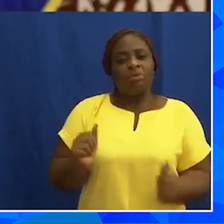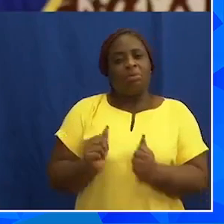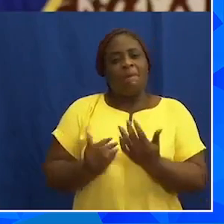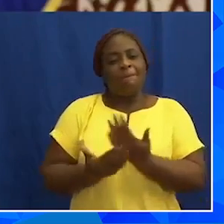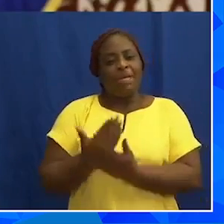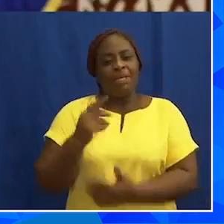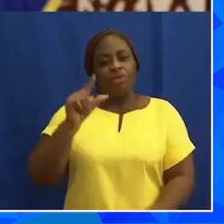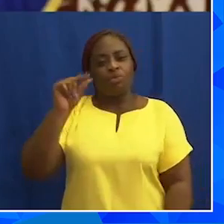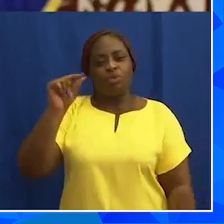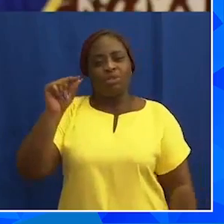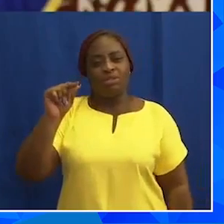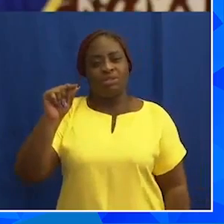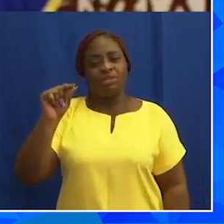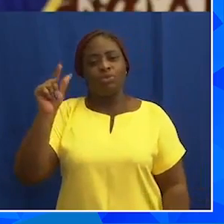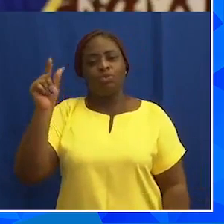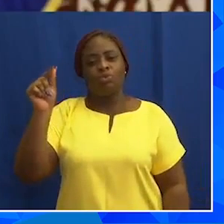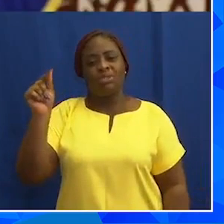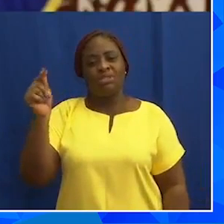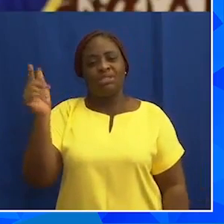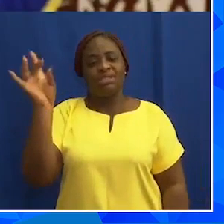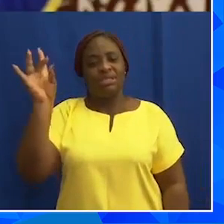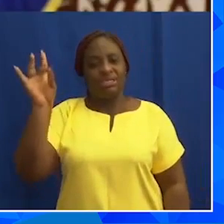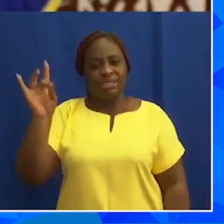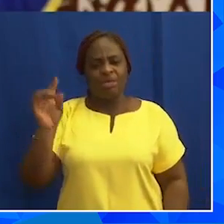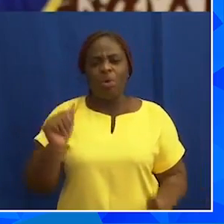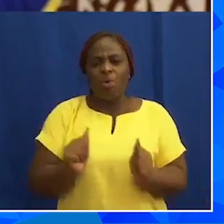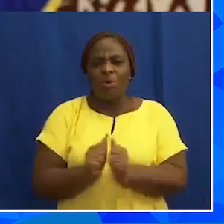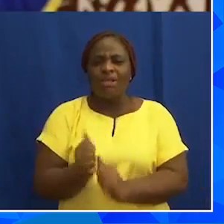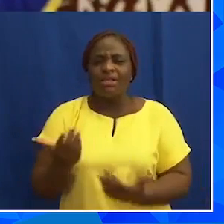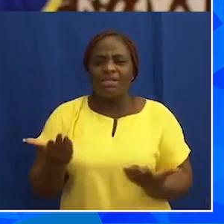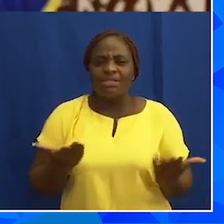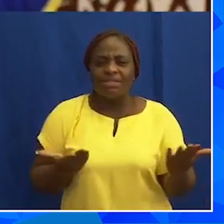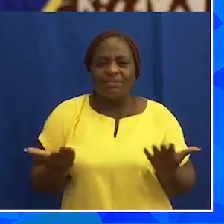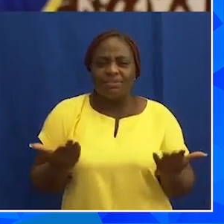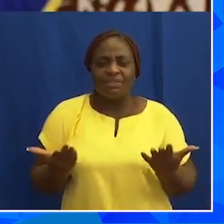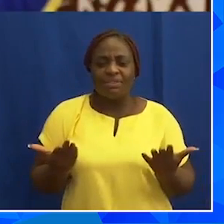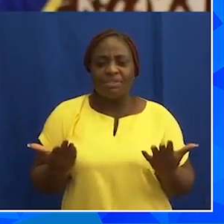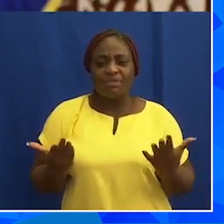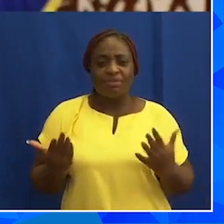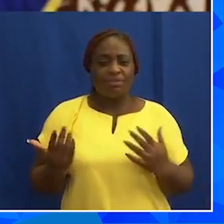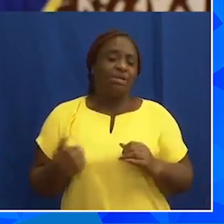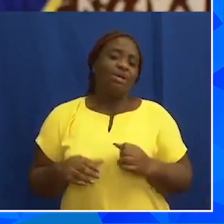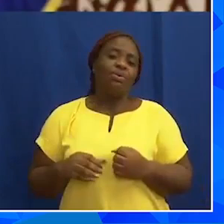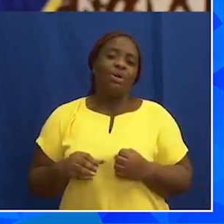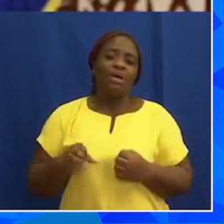2028. With the servicing of our external debt